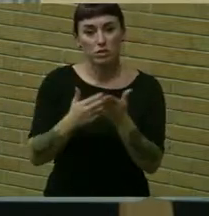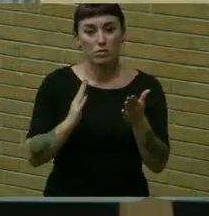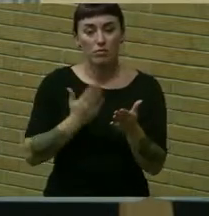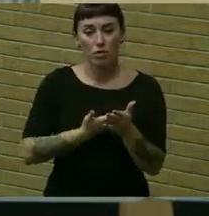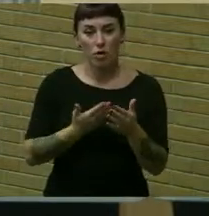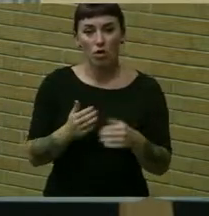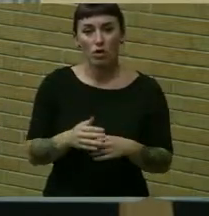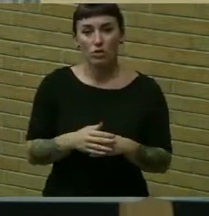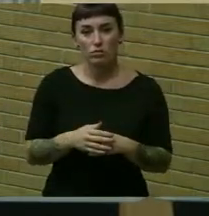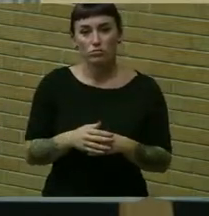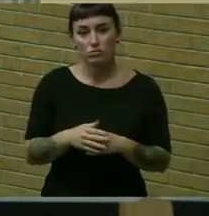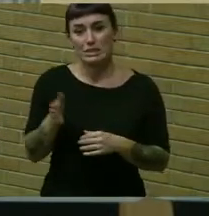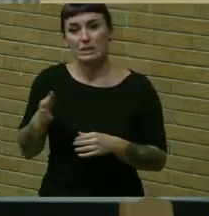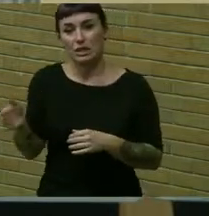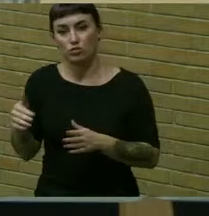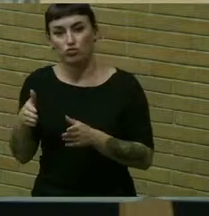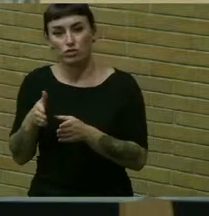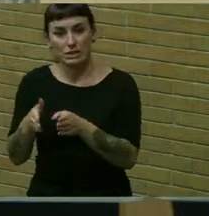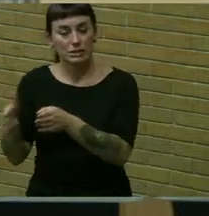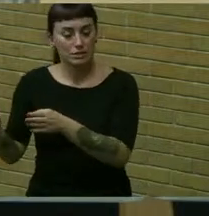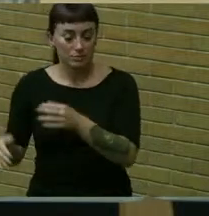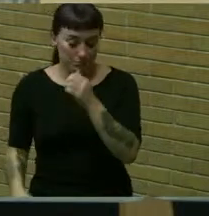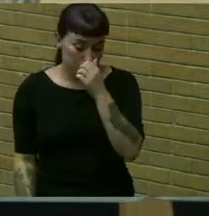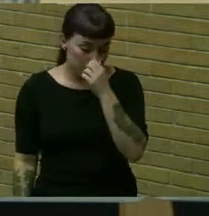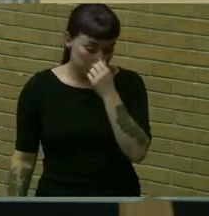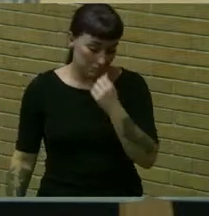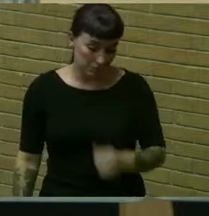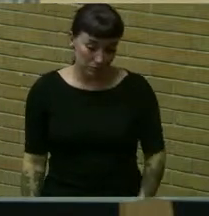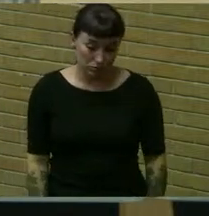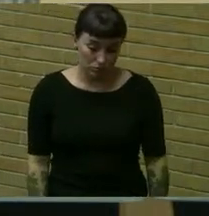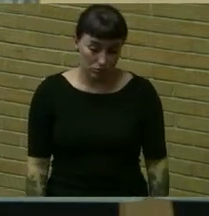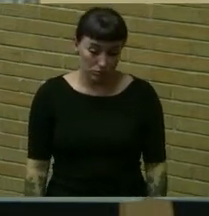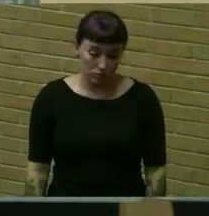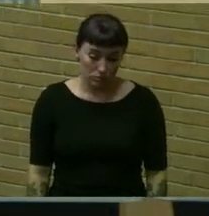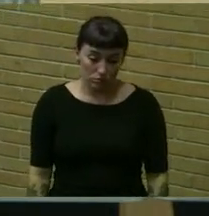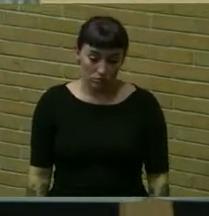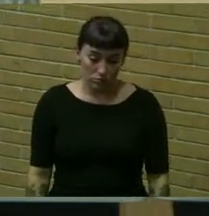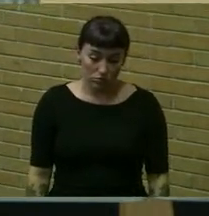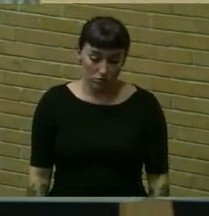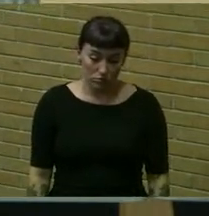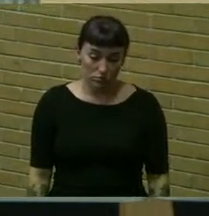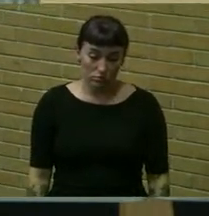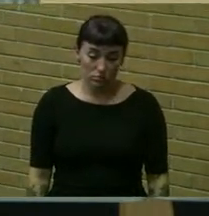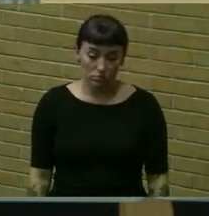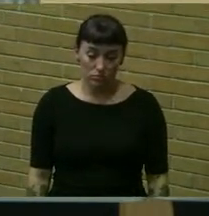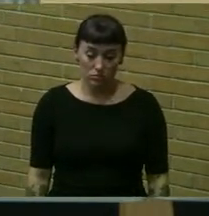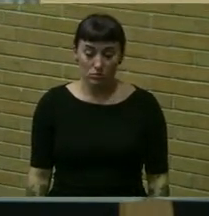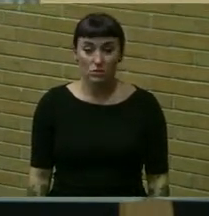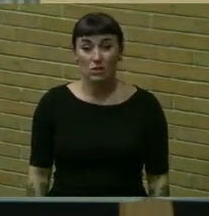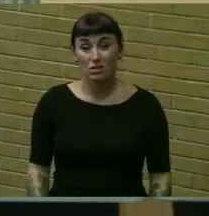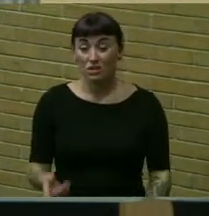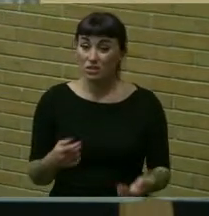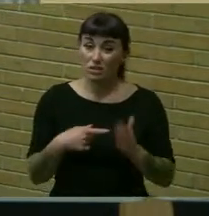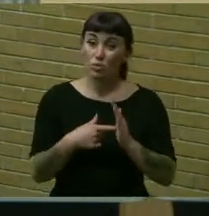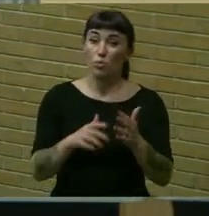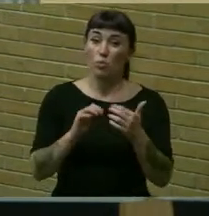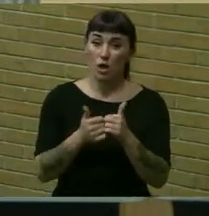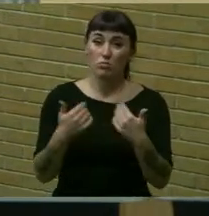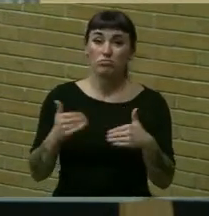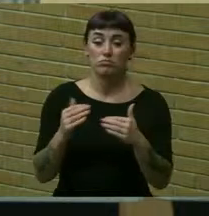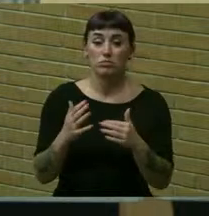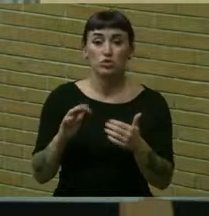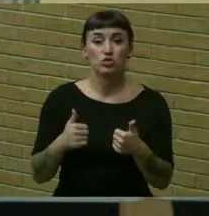arterial streets this this is further indicative of how challenging it is